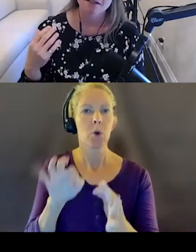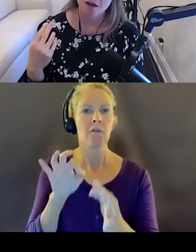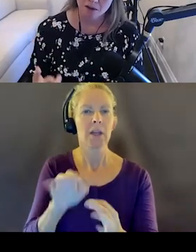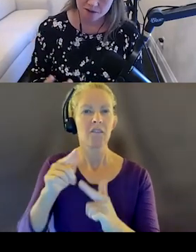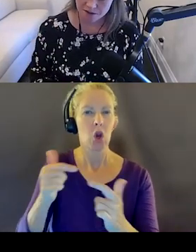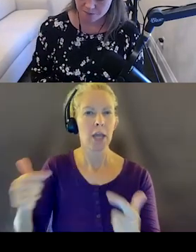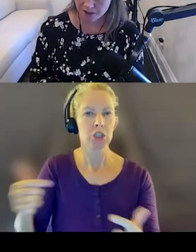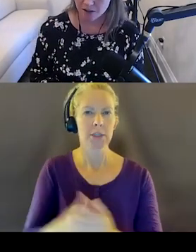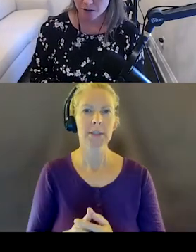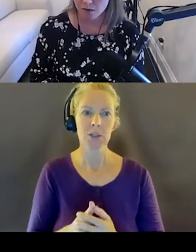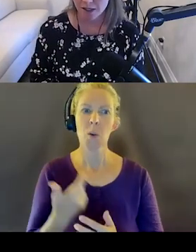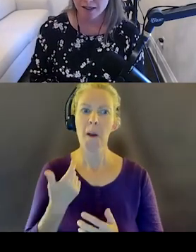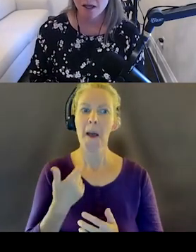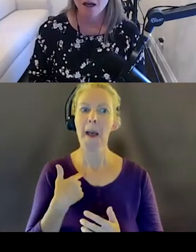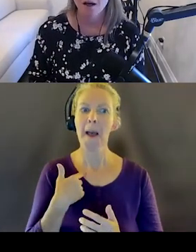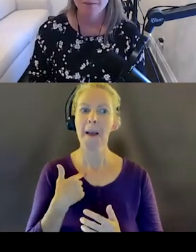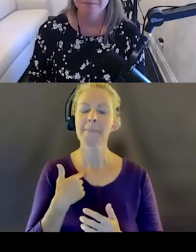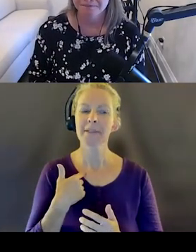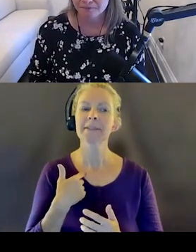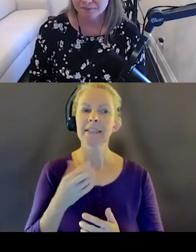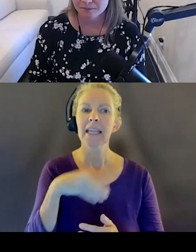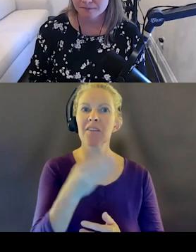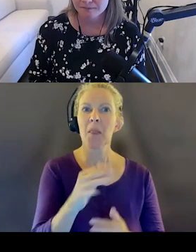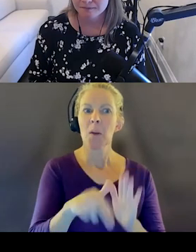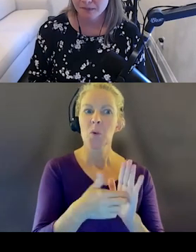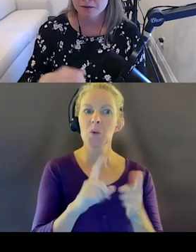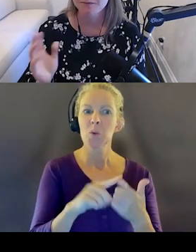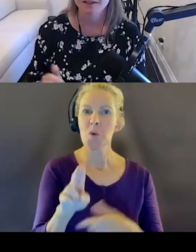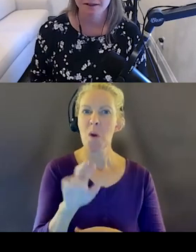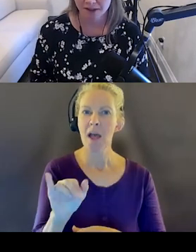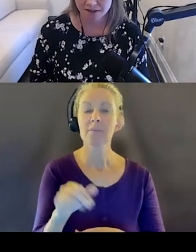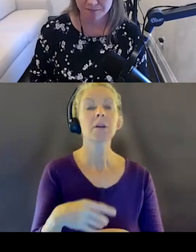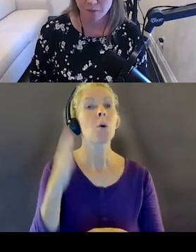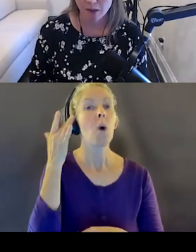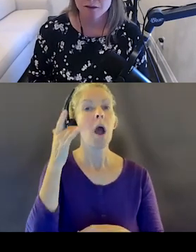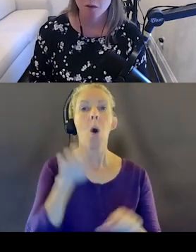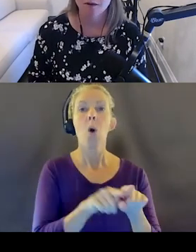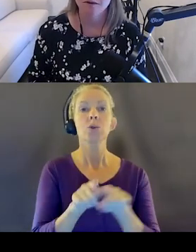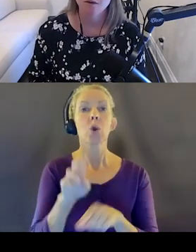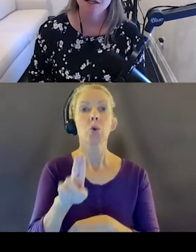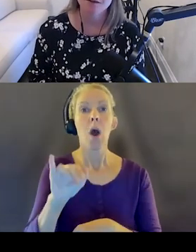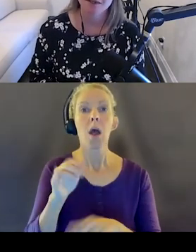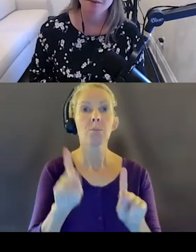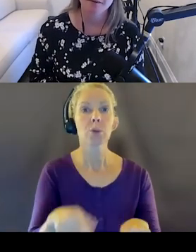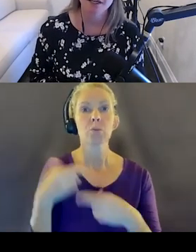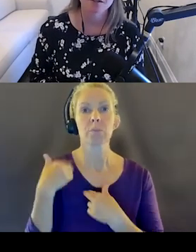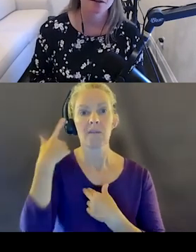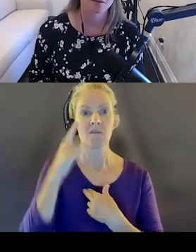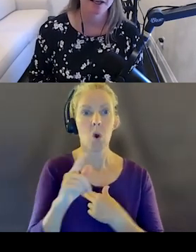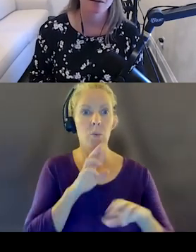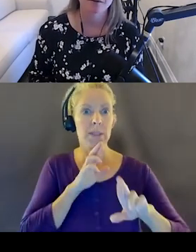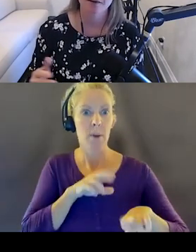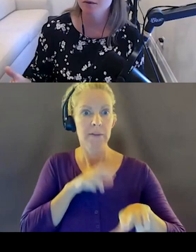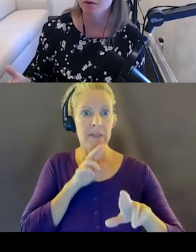because I'm also putting on UI responsiveness. So UI is responsible for making